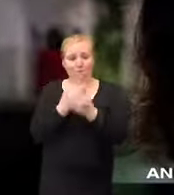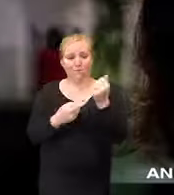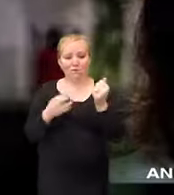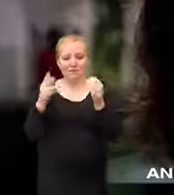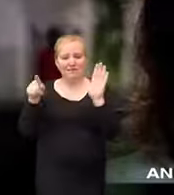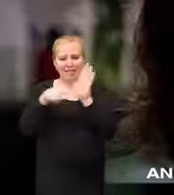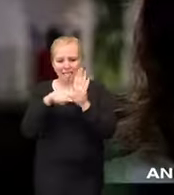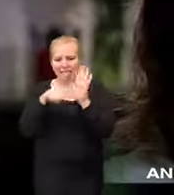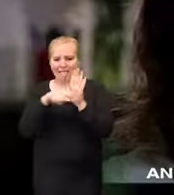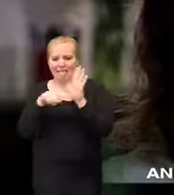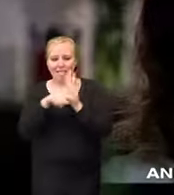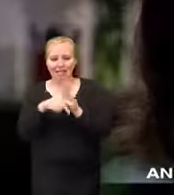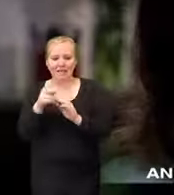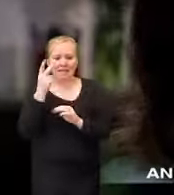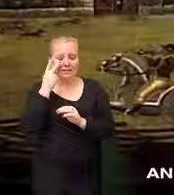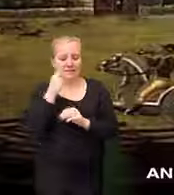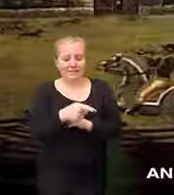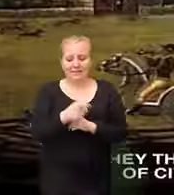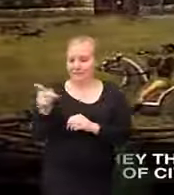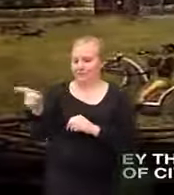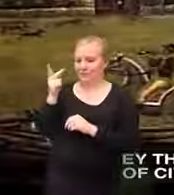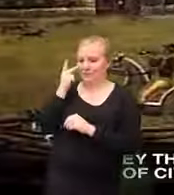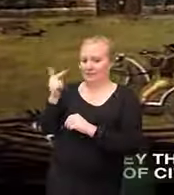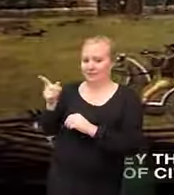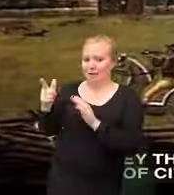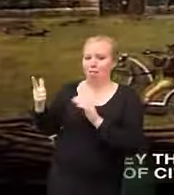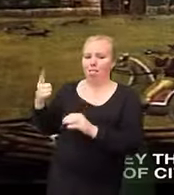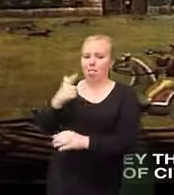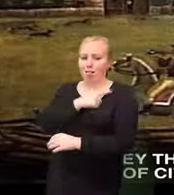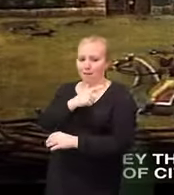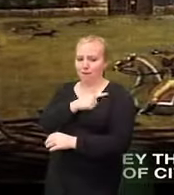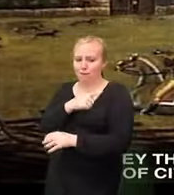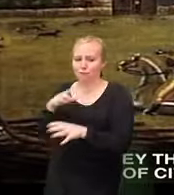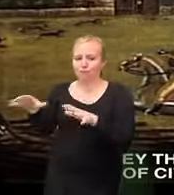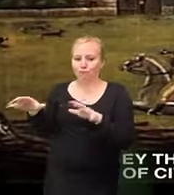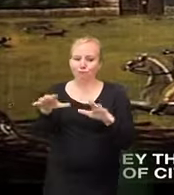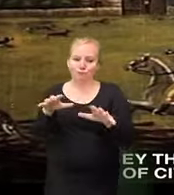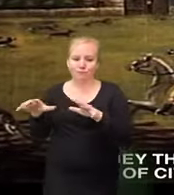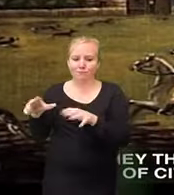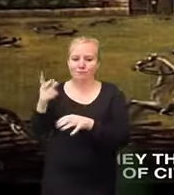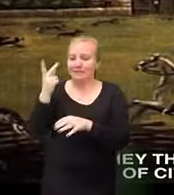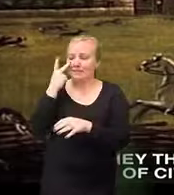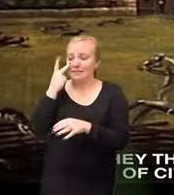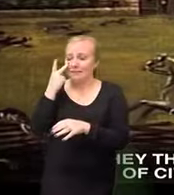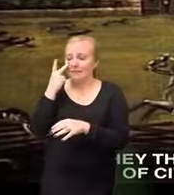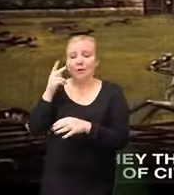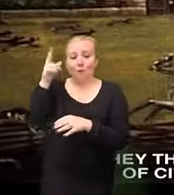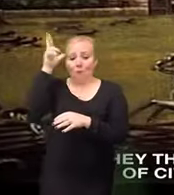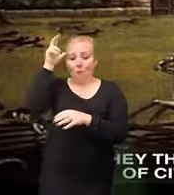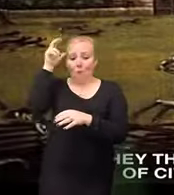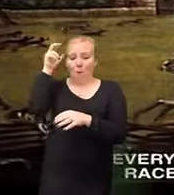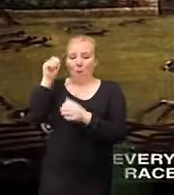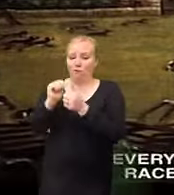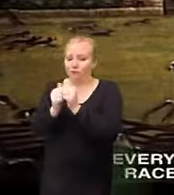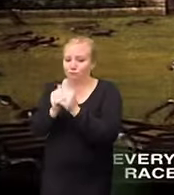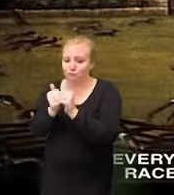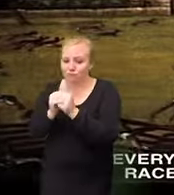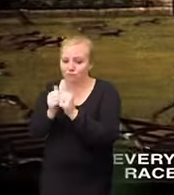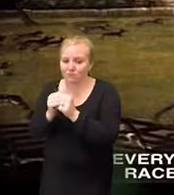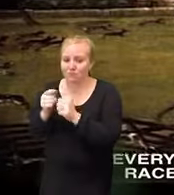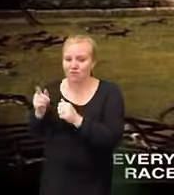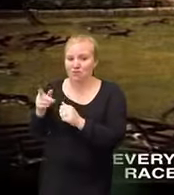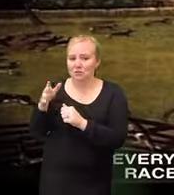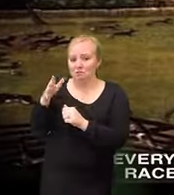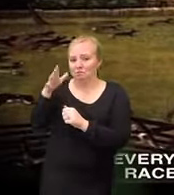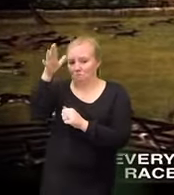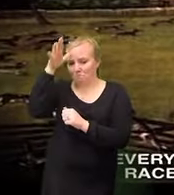and as leisure loving they thought possibly the end of civilization was coming every time